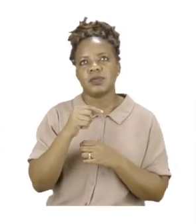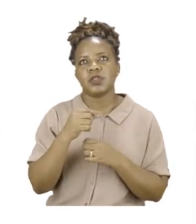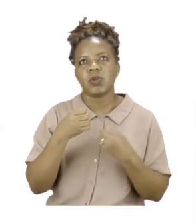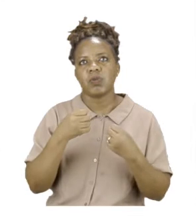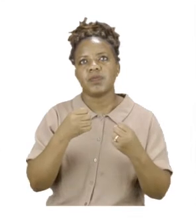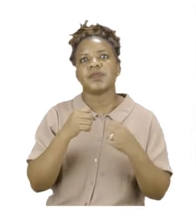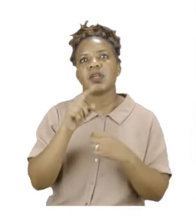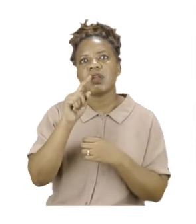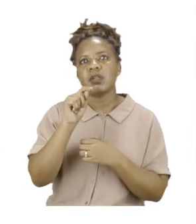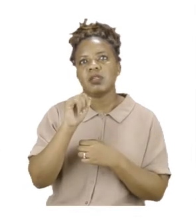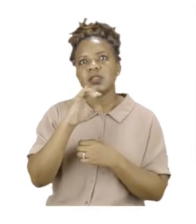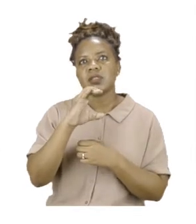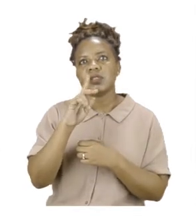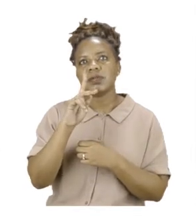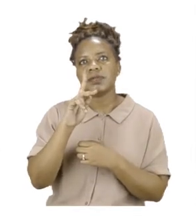booking,